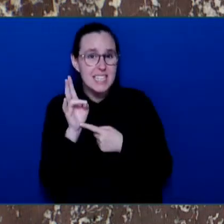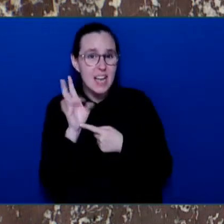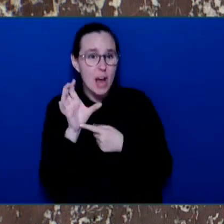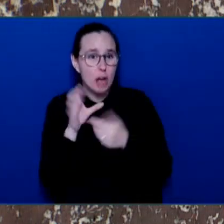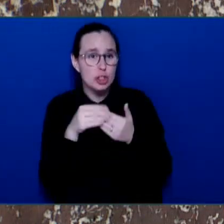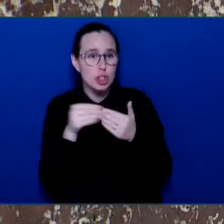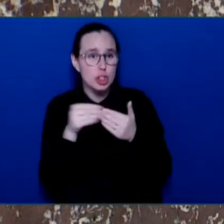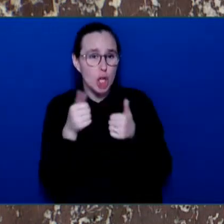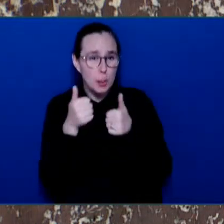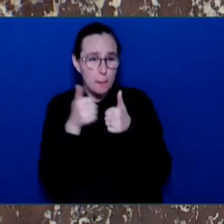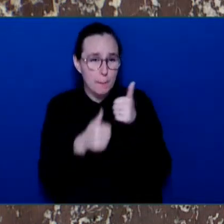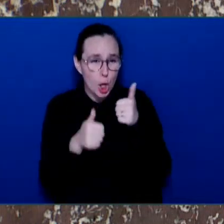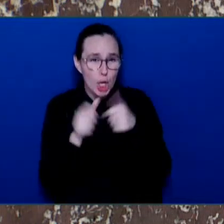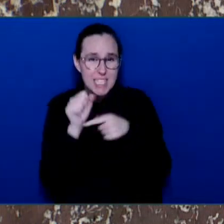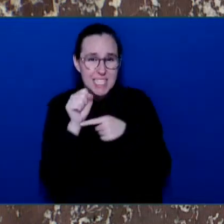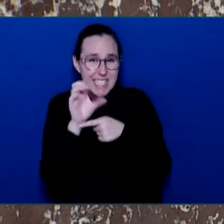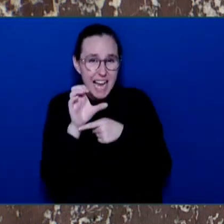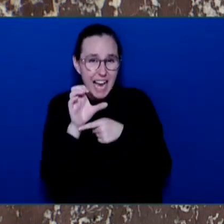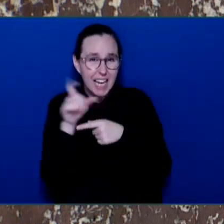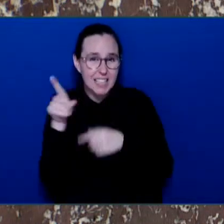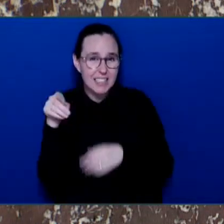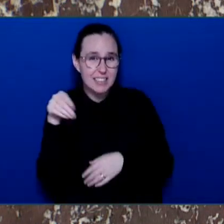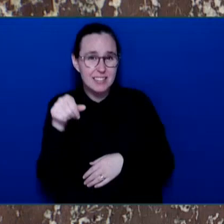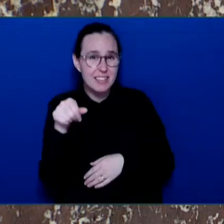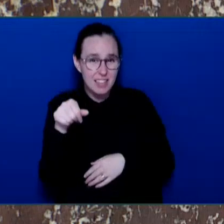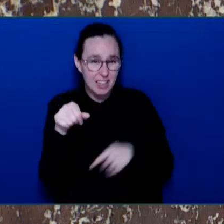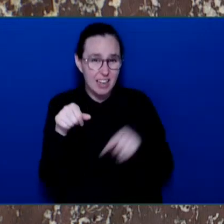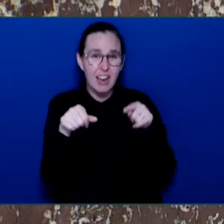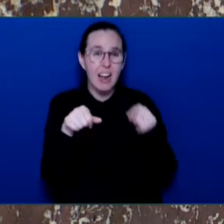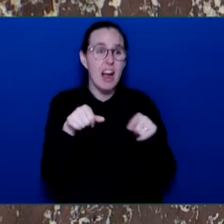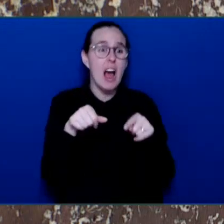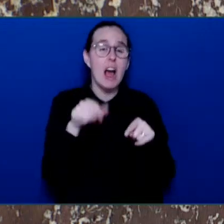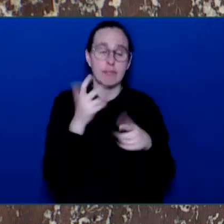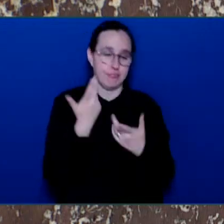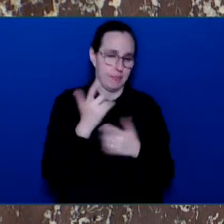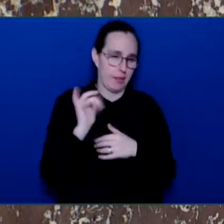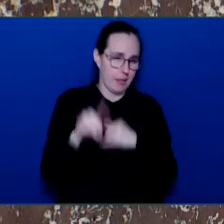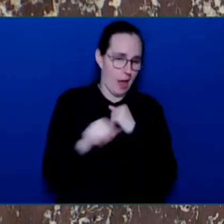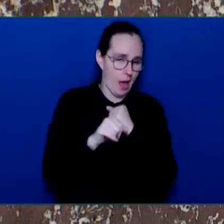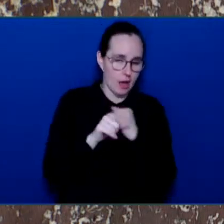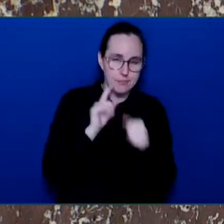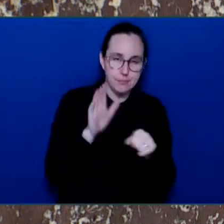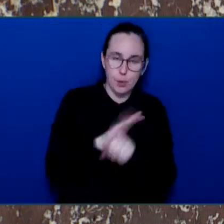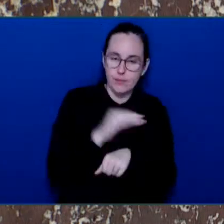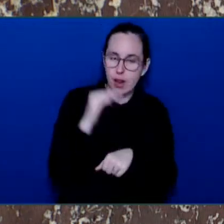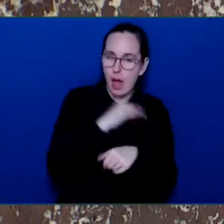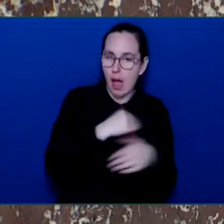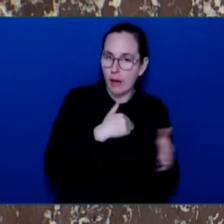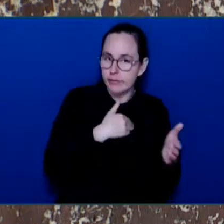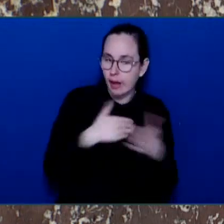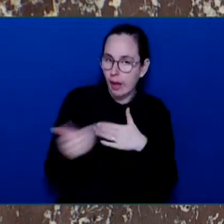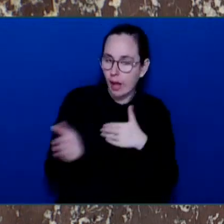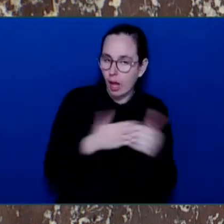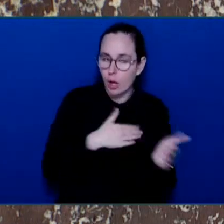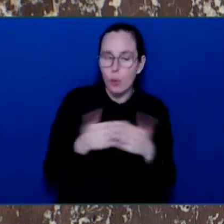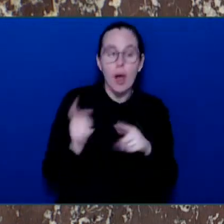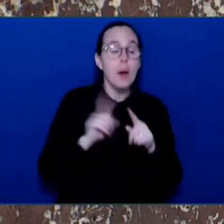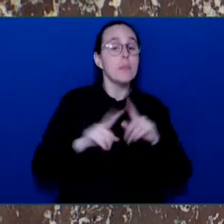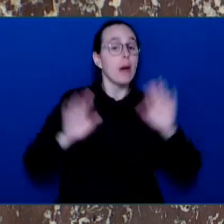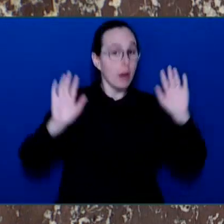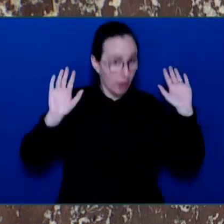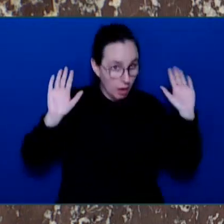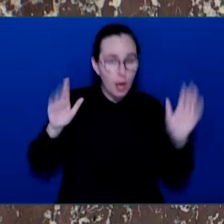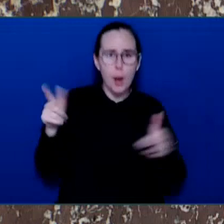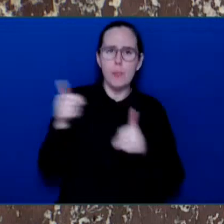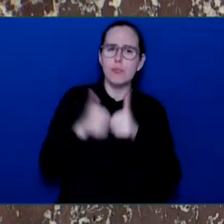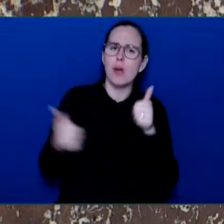advertisements. How can the Premier justify blowing $700 a second on Clean BC TV ads when countless